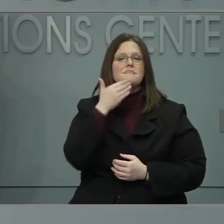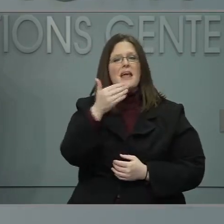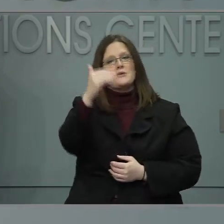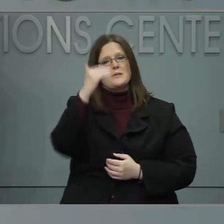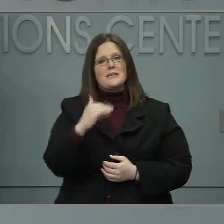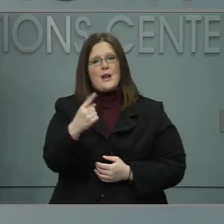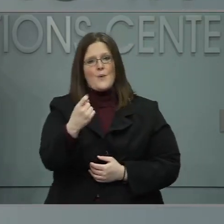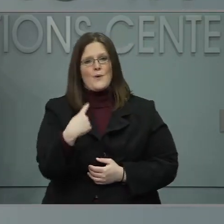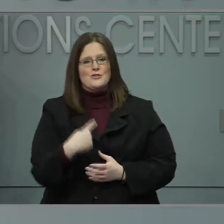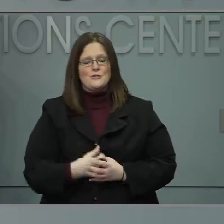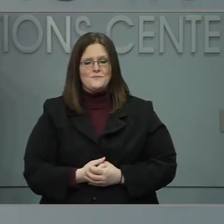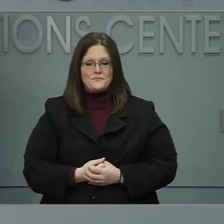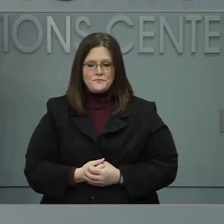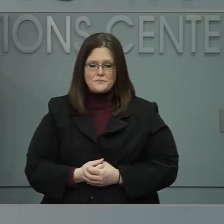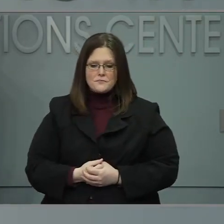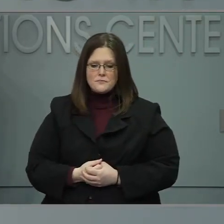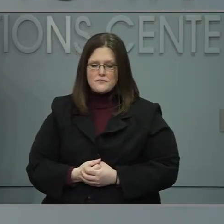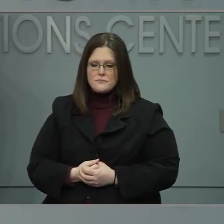Thanks. Next question, please.